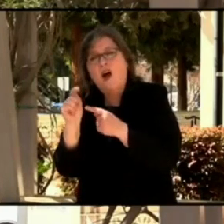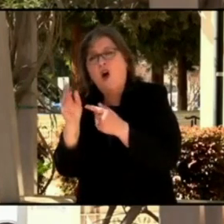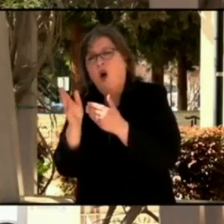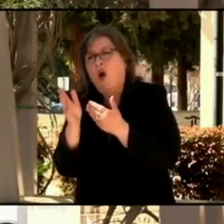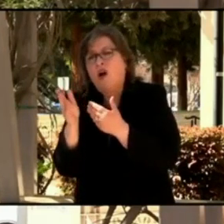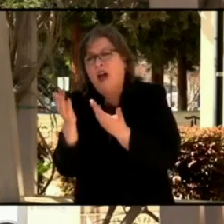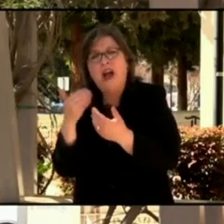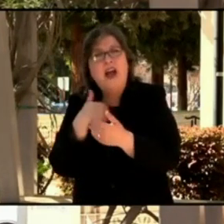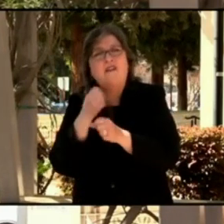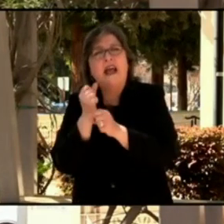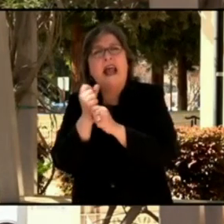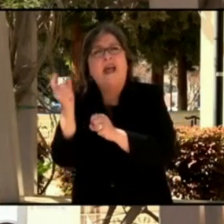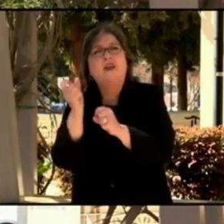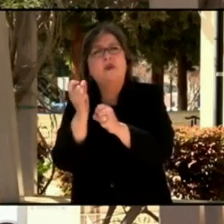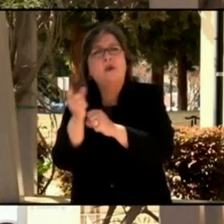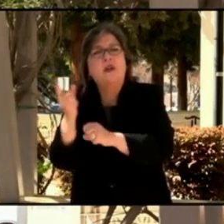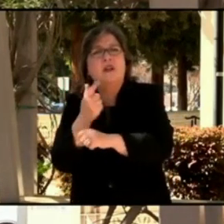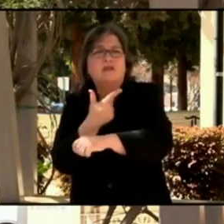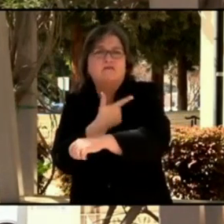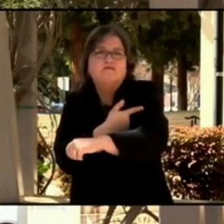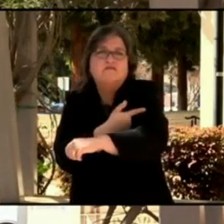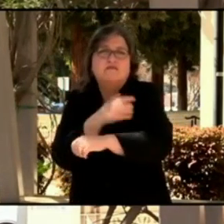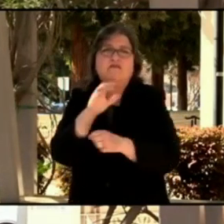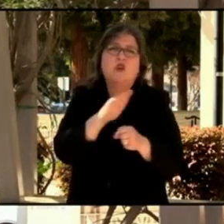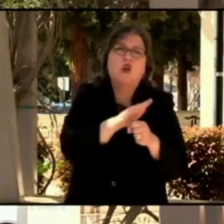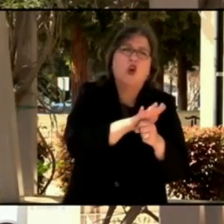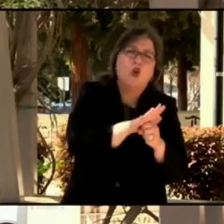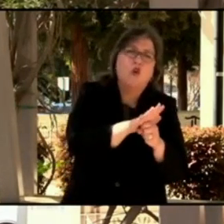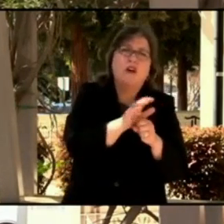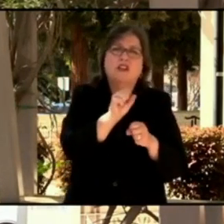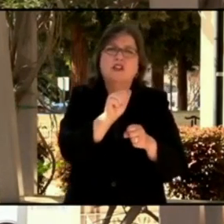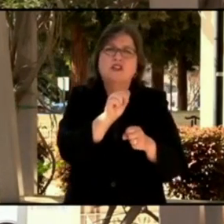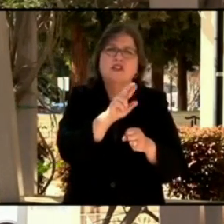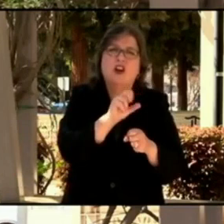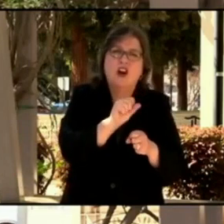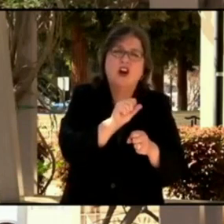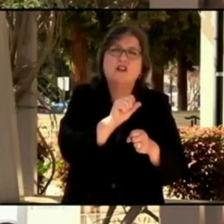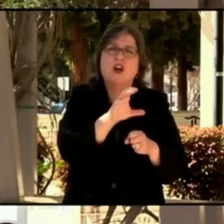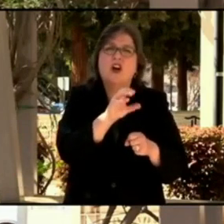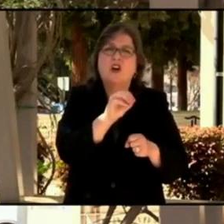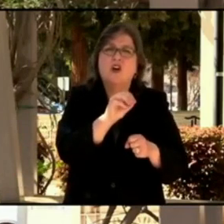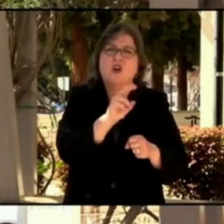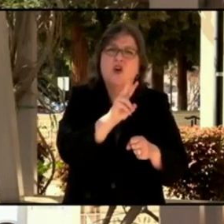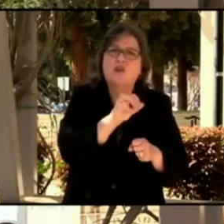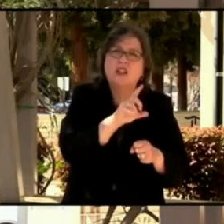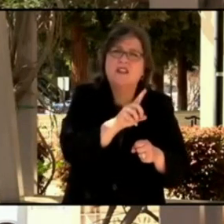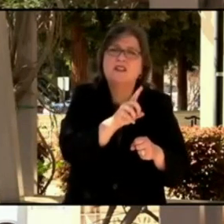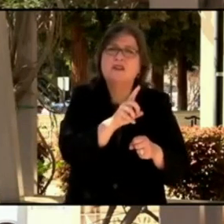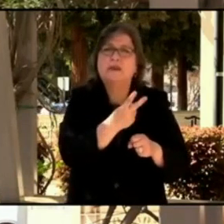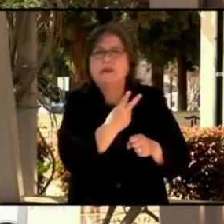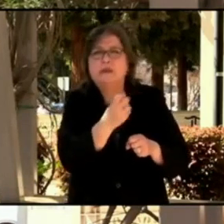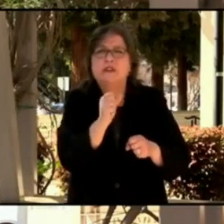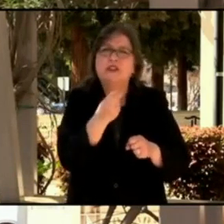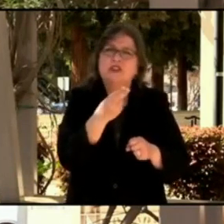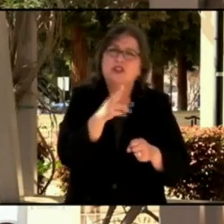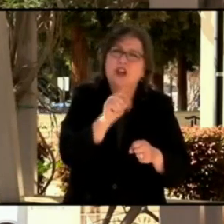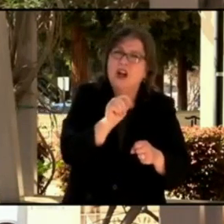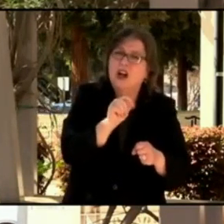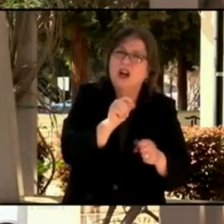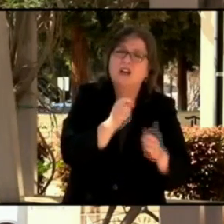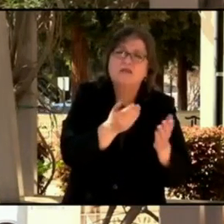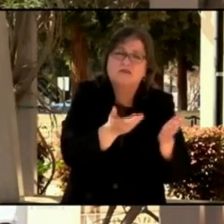annual SARS-CoV-2 shot. KPI-X? Yeah, I found that.